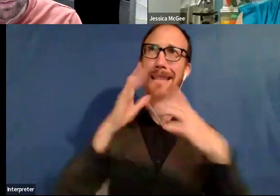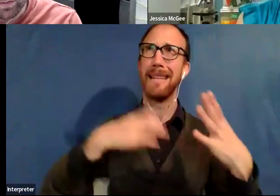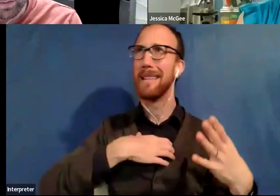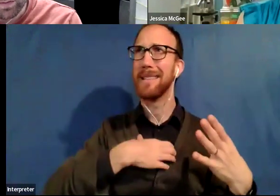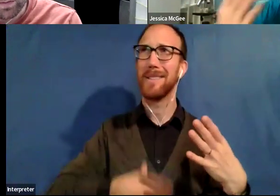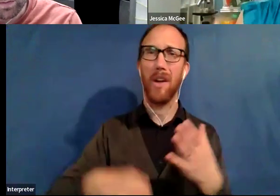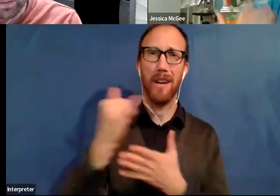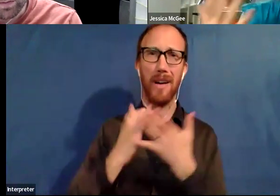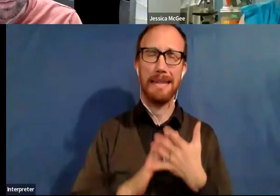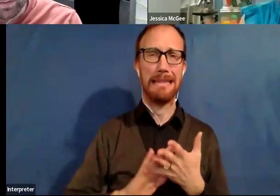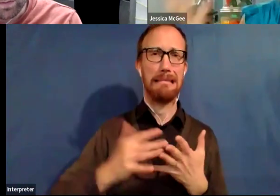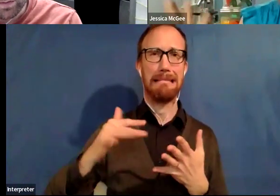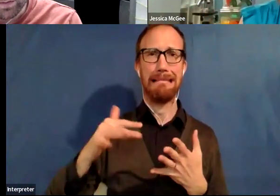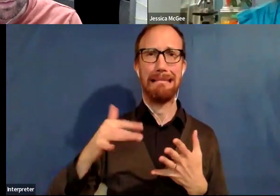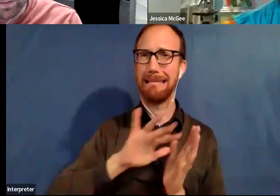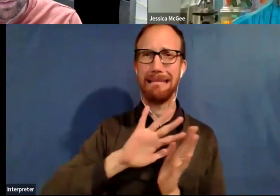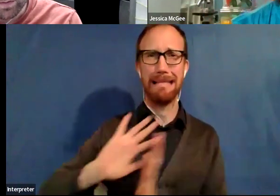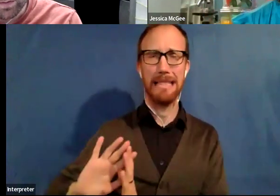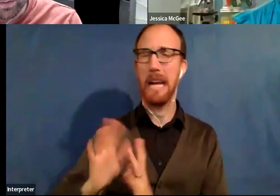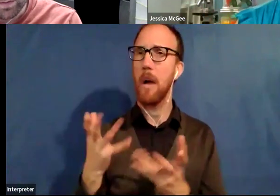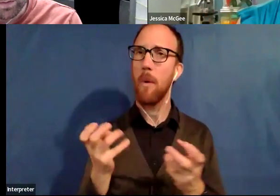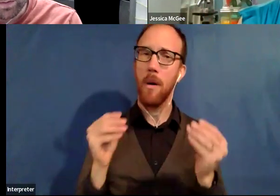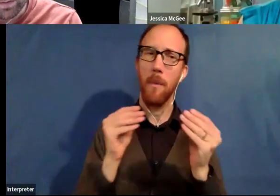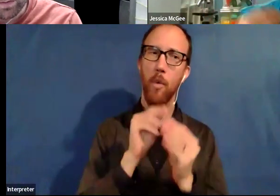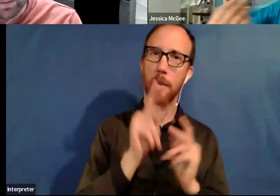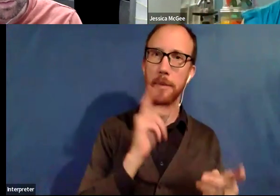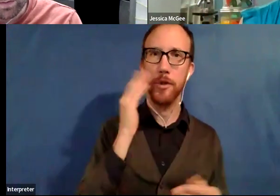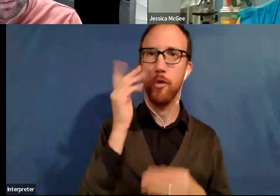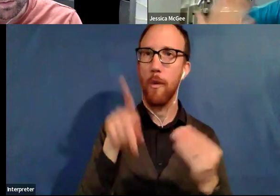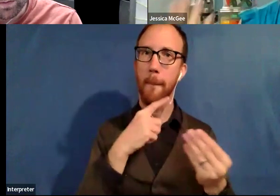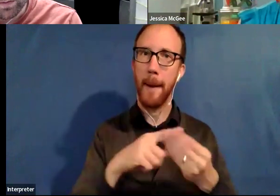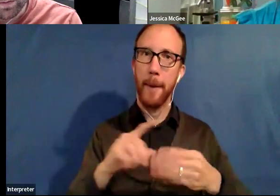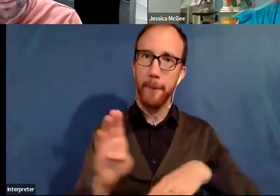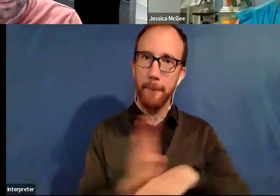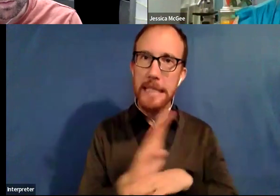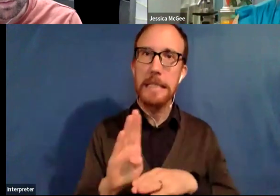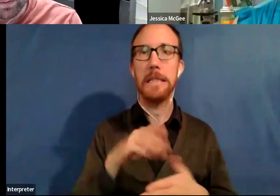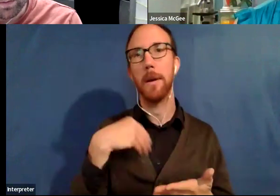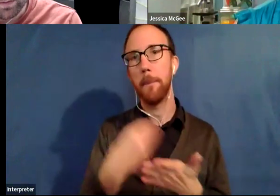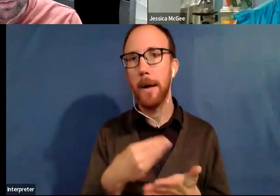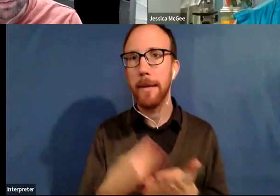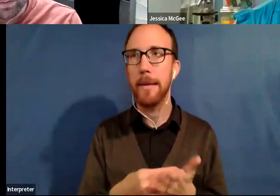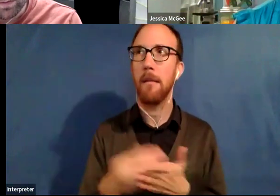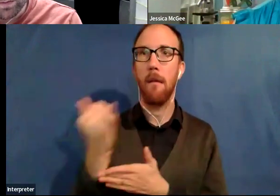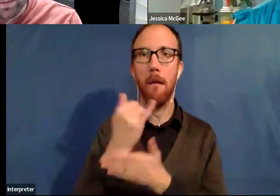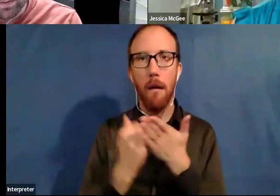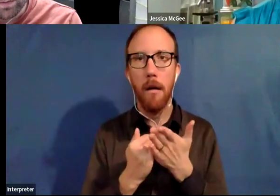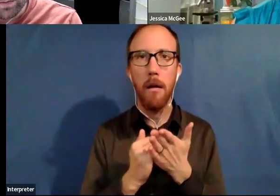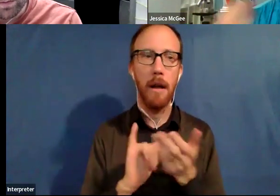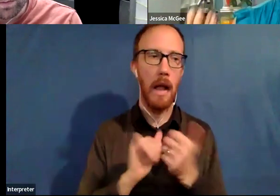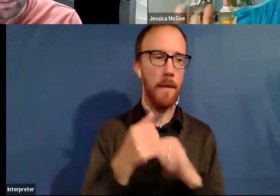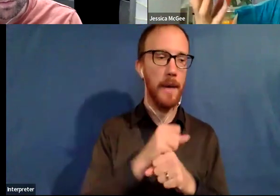Um, I, I want other people to learn more about business and money and art and how to make it